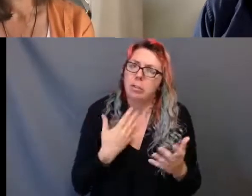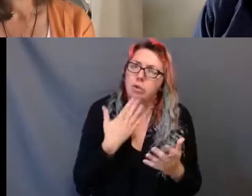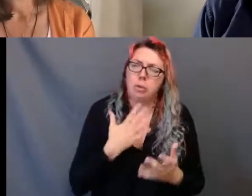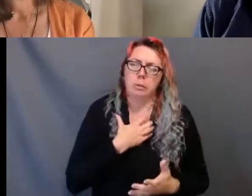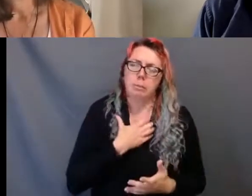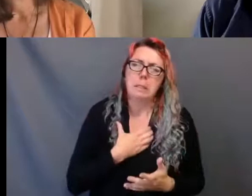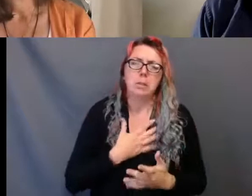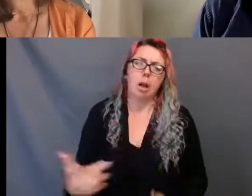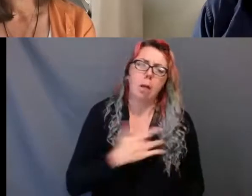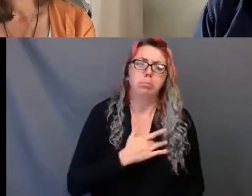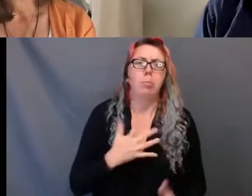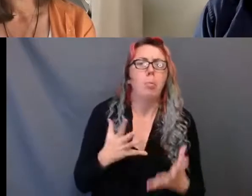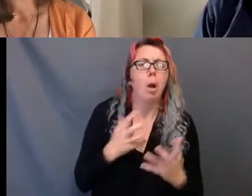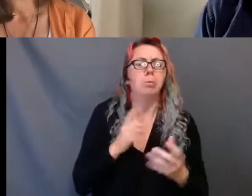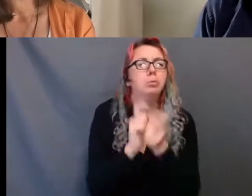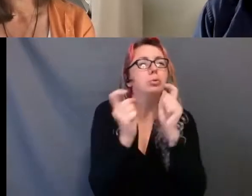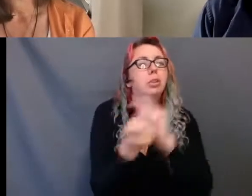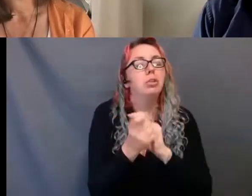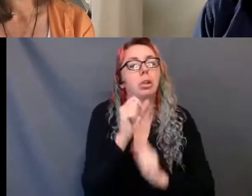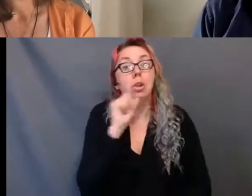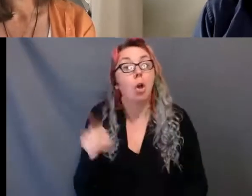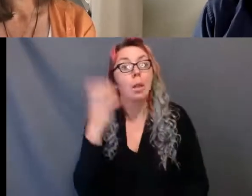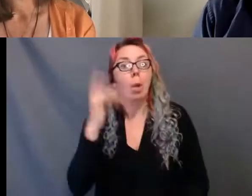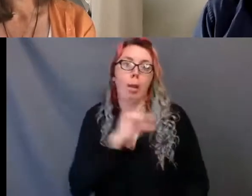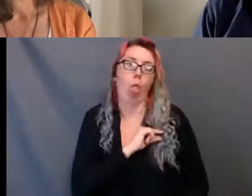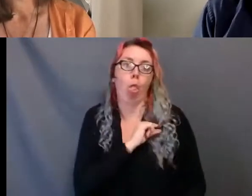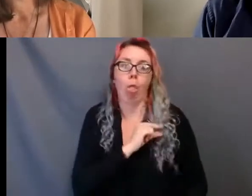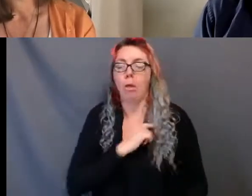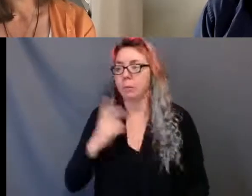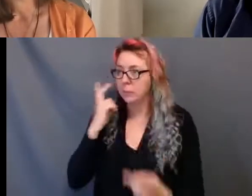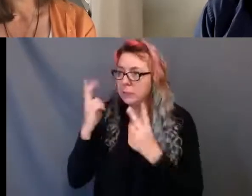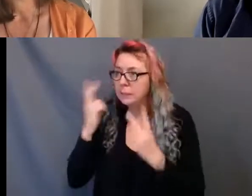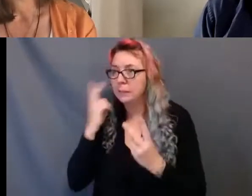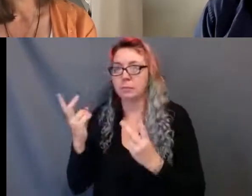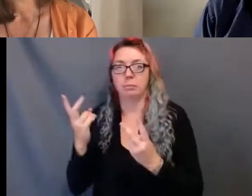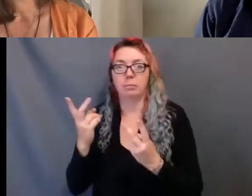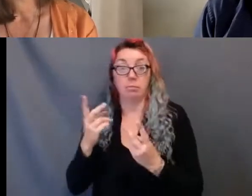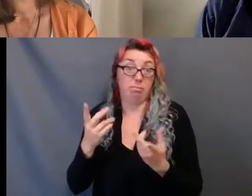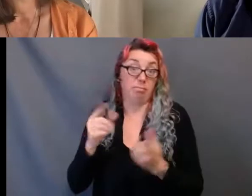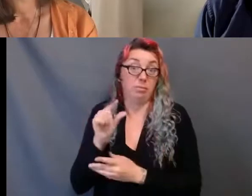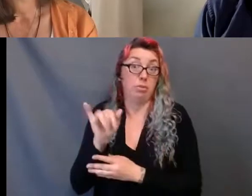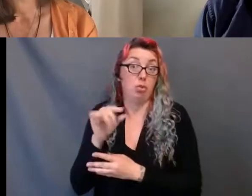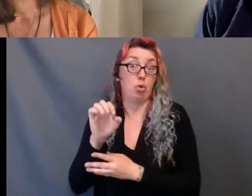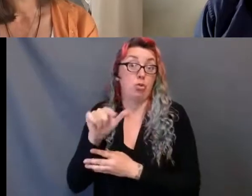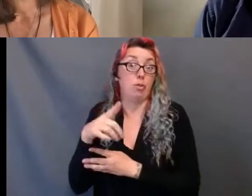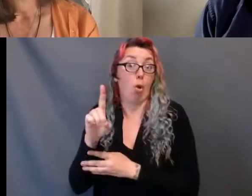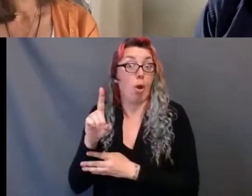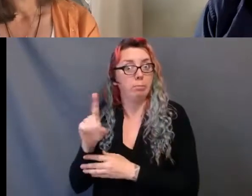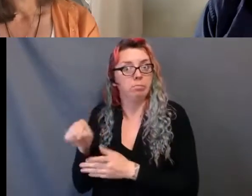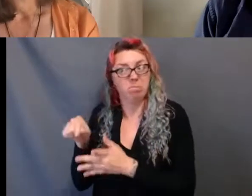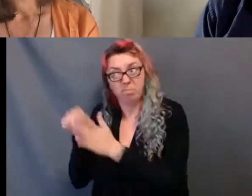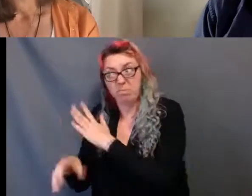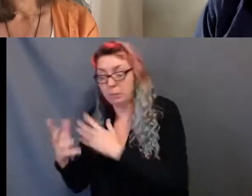steadily increasing body count of indigenous children buried in mass graves on old residential school grounds. We need to do the